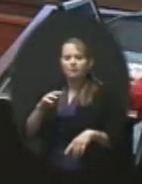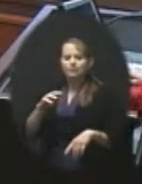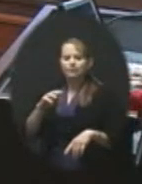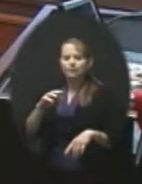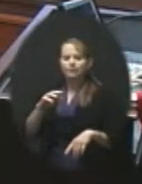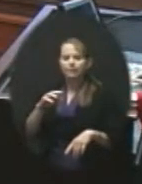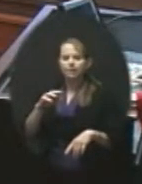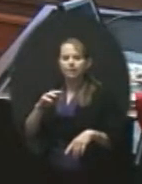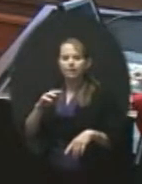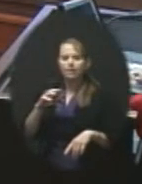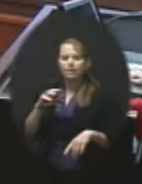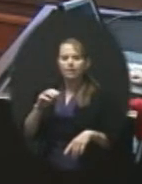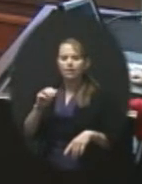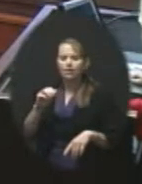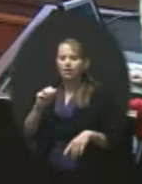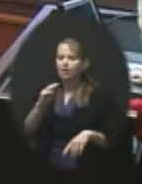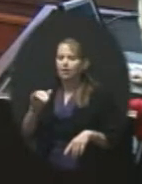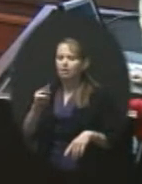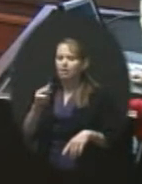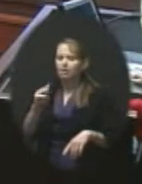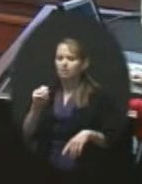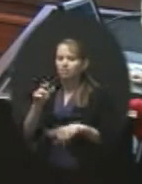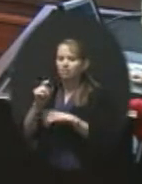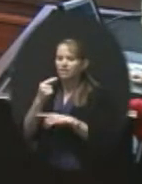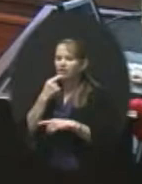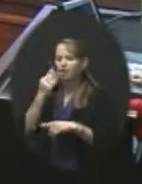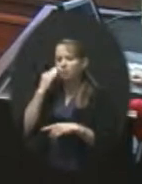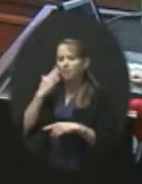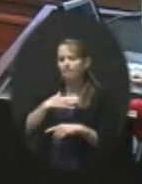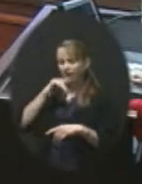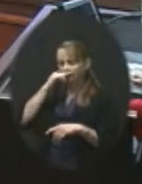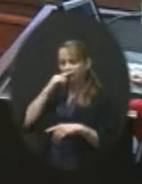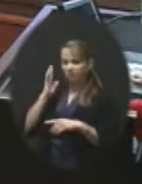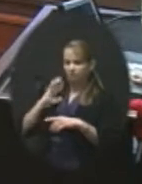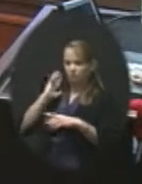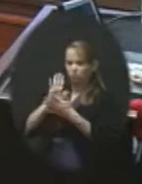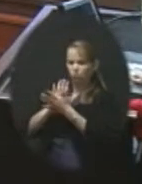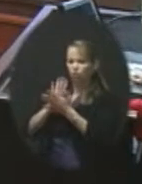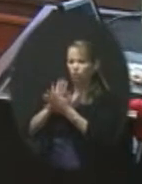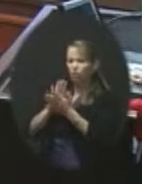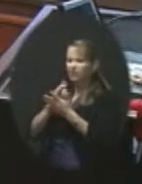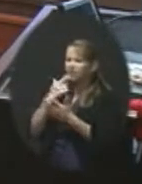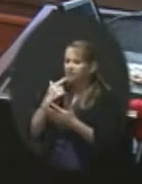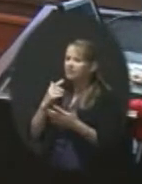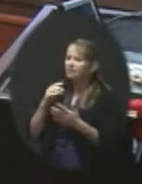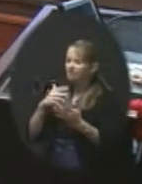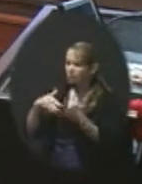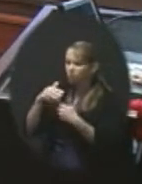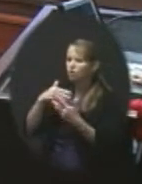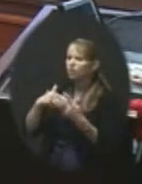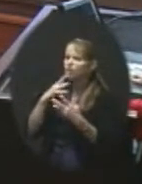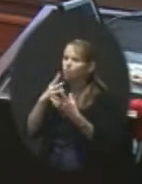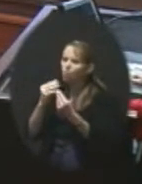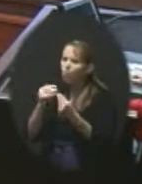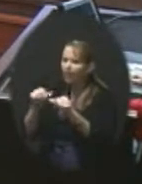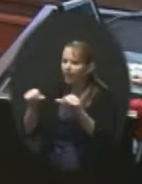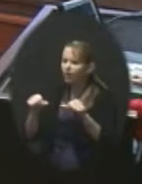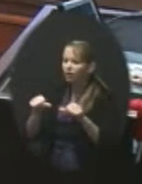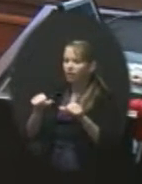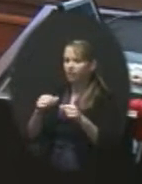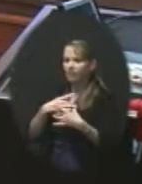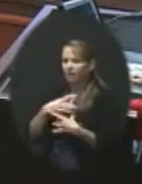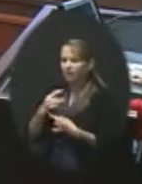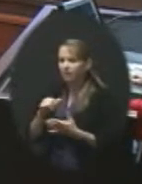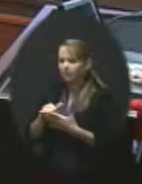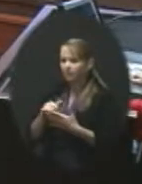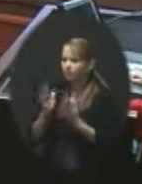were available to them. And things just ran so much more smoothly. know, classes could double up, get together in that wet space, or small groups could go out